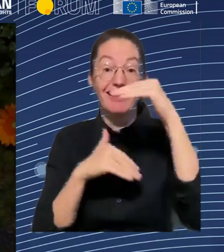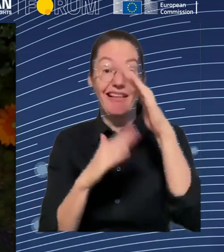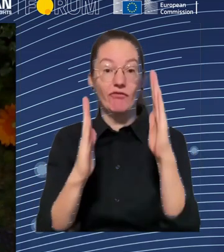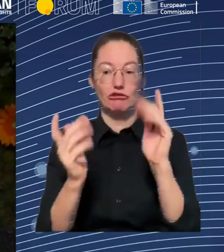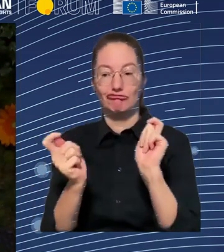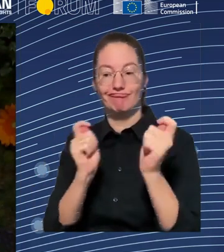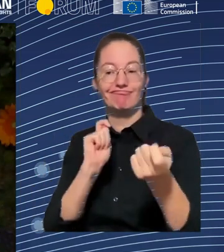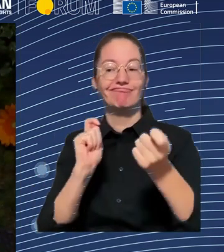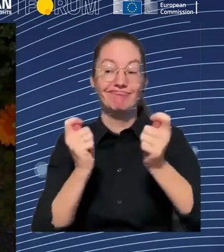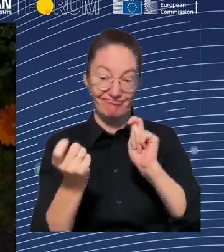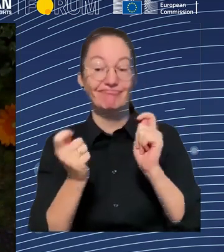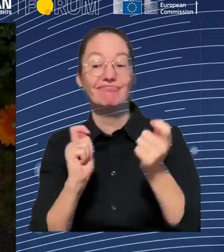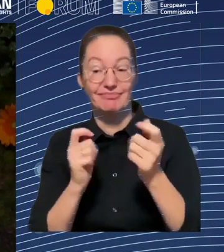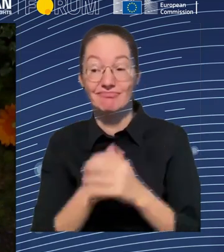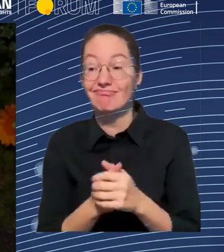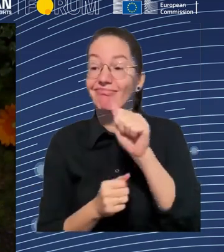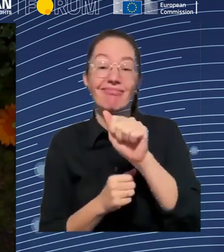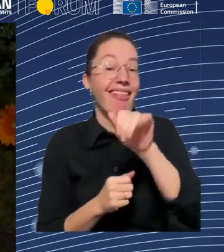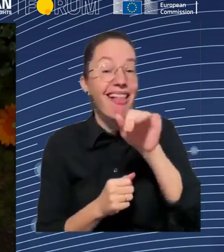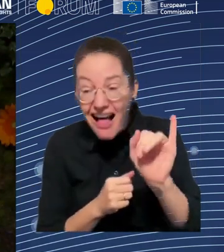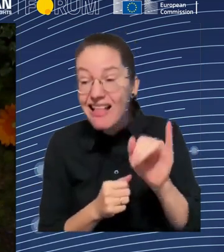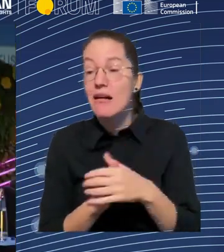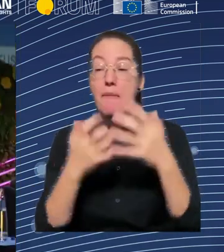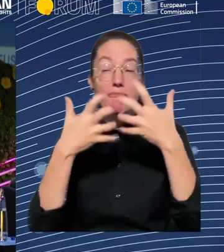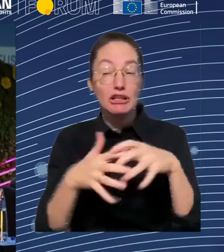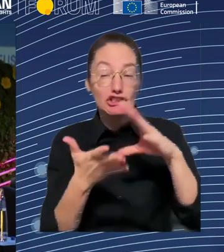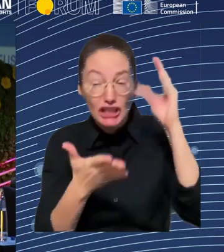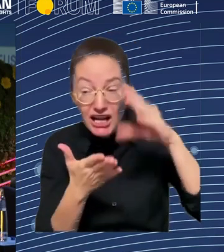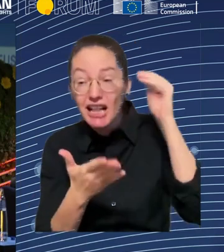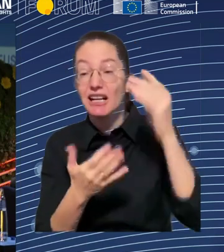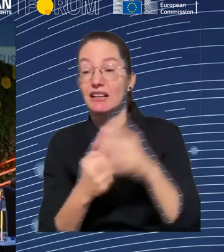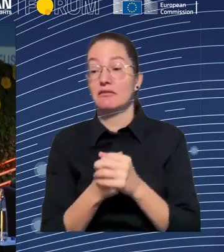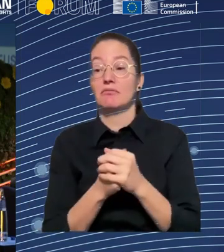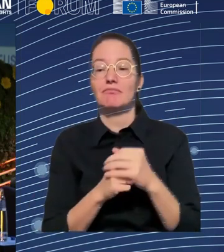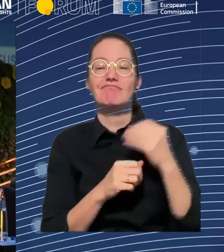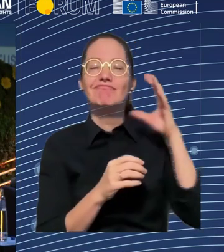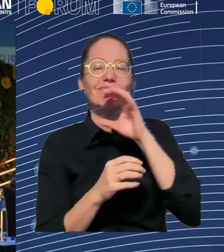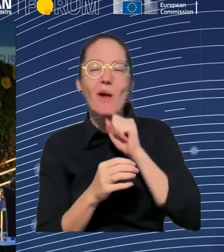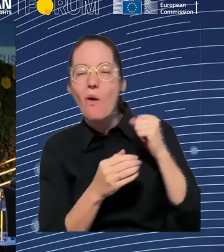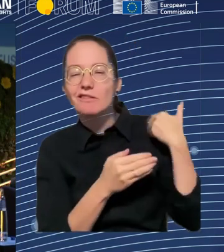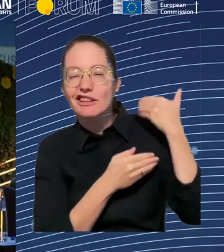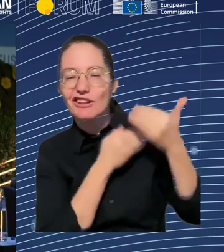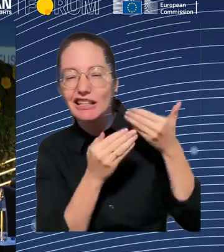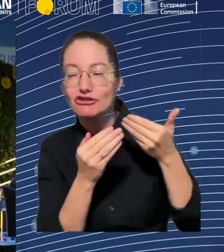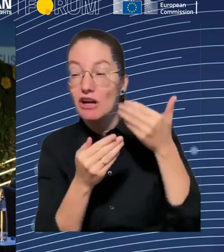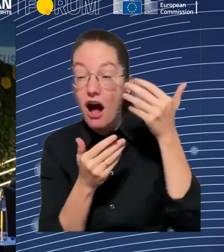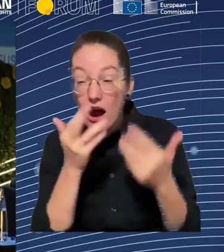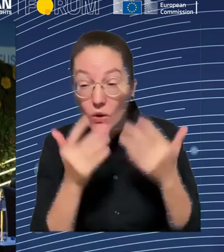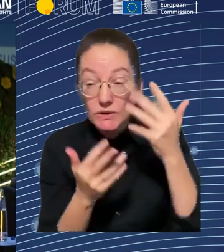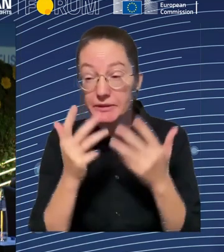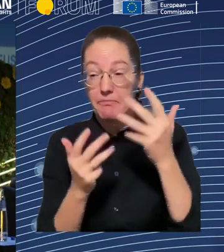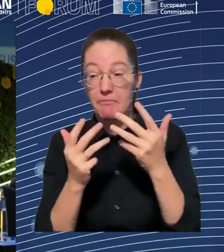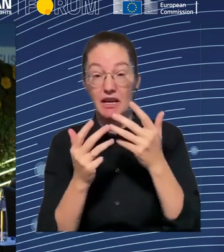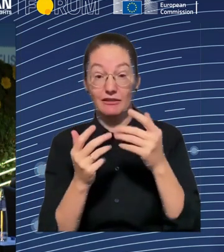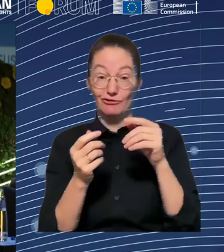increasingly can be deployed towards these algorithmic management ends. One other thing I think that's important to note is that it's very much started